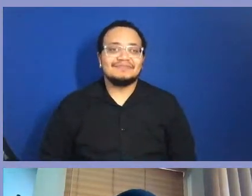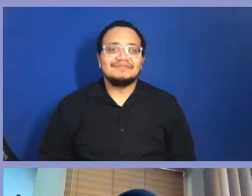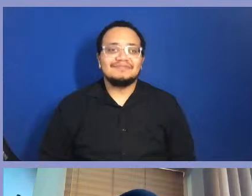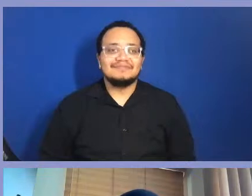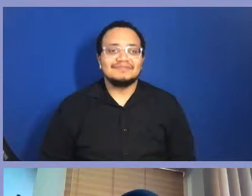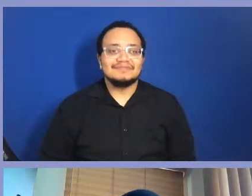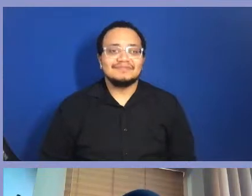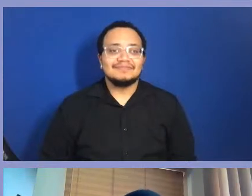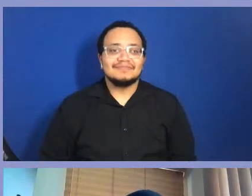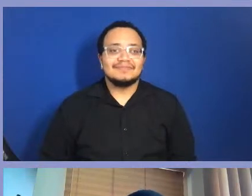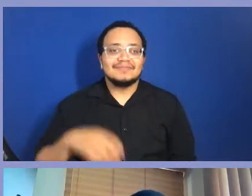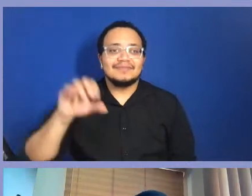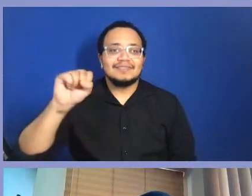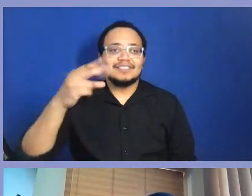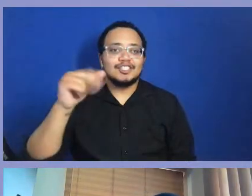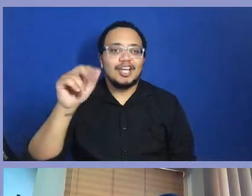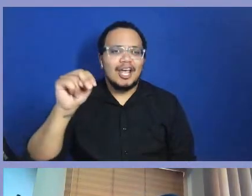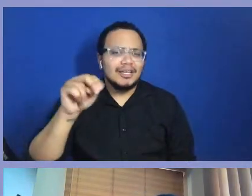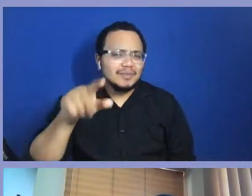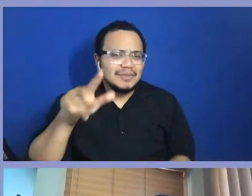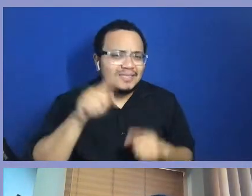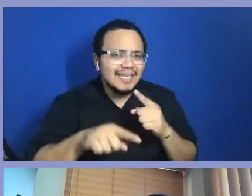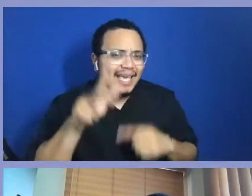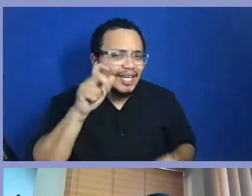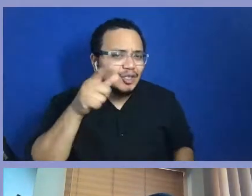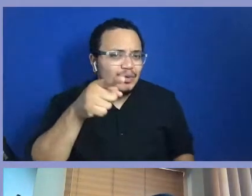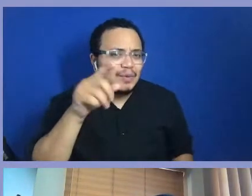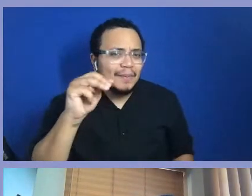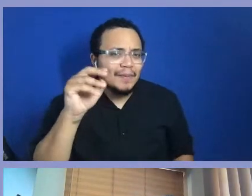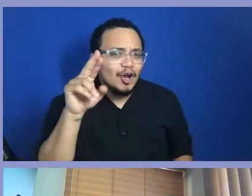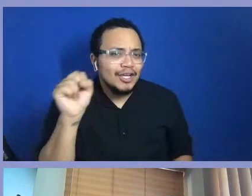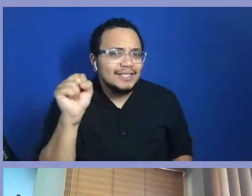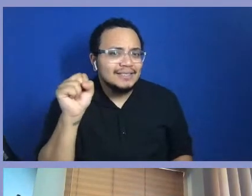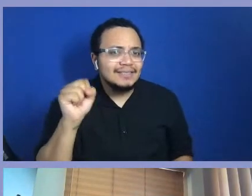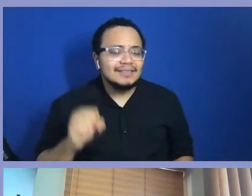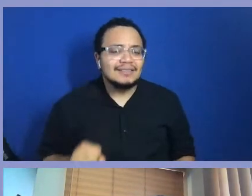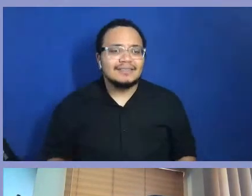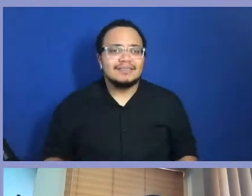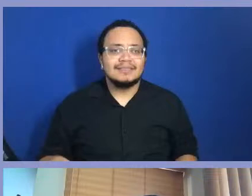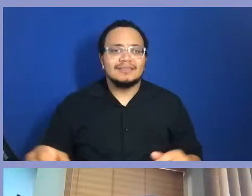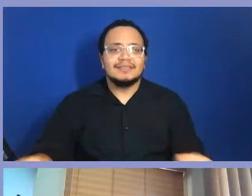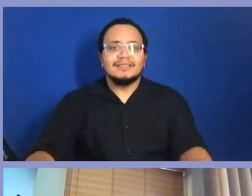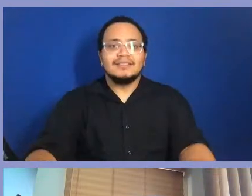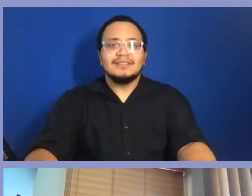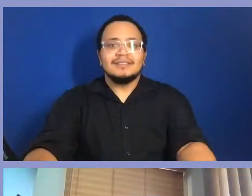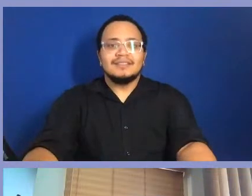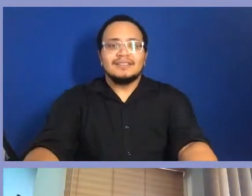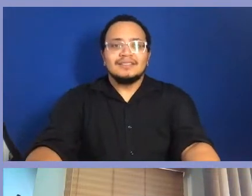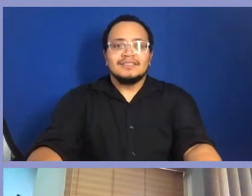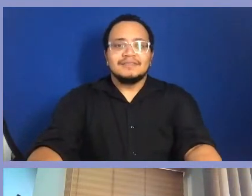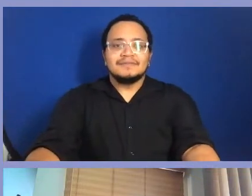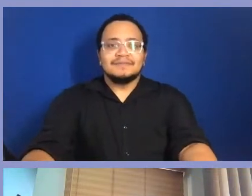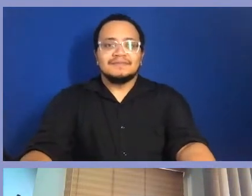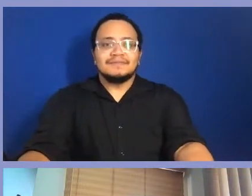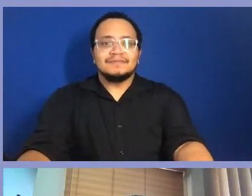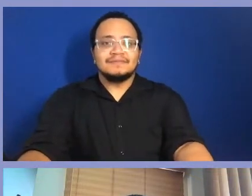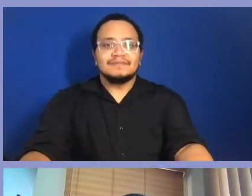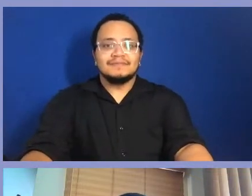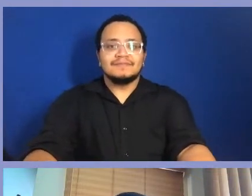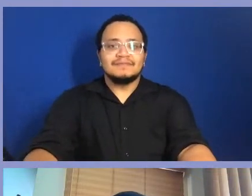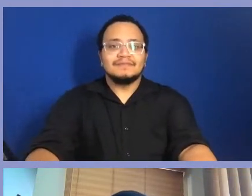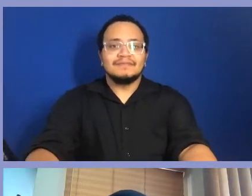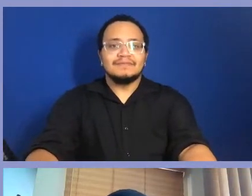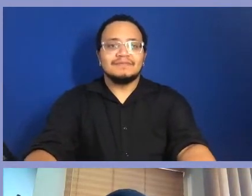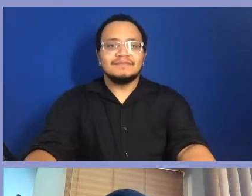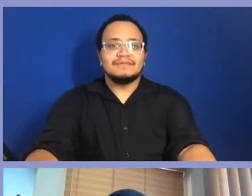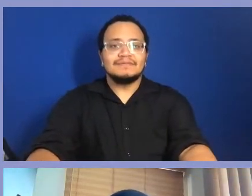We can't hear you. We can't hear you. Hold on. It's a lot happening. All right. Sorry about that. So